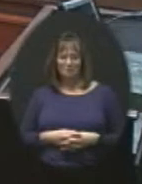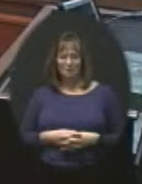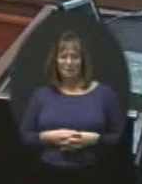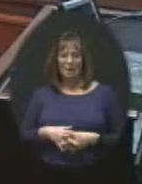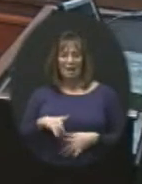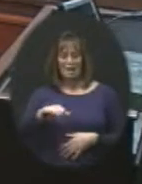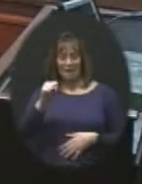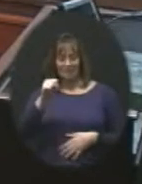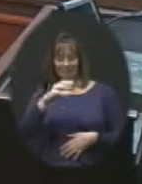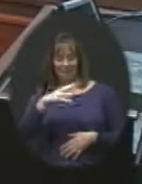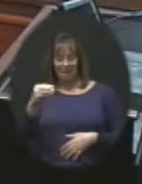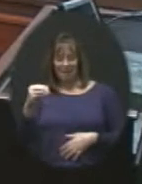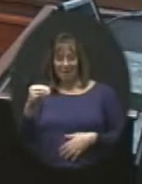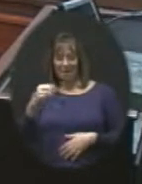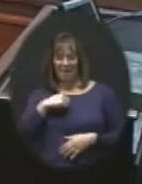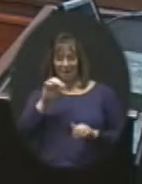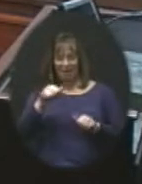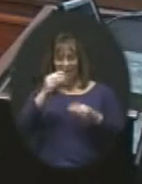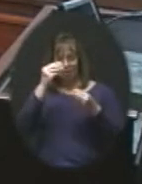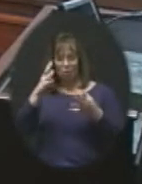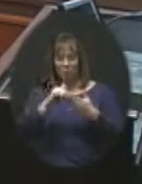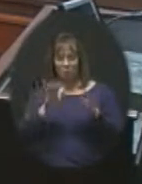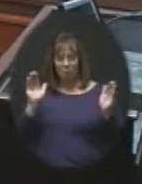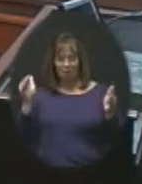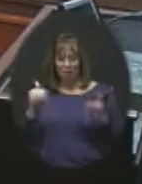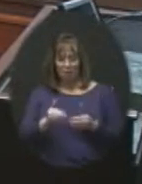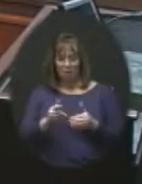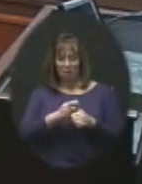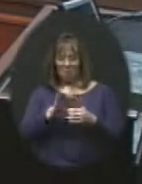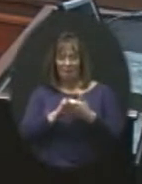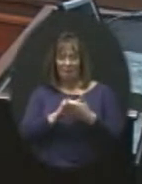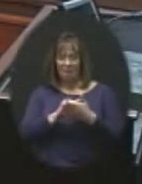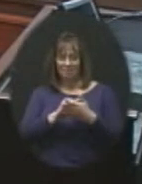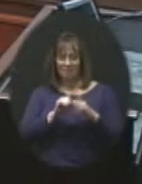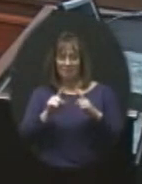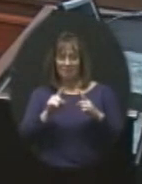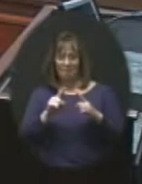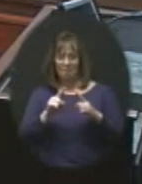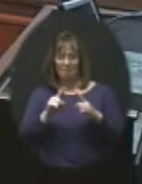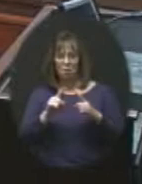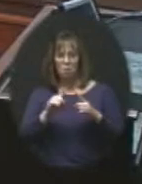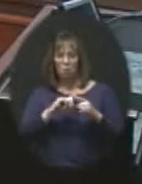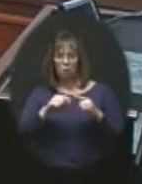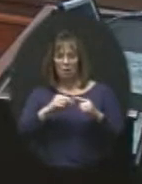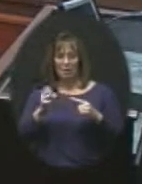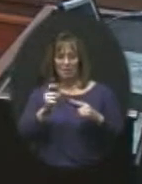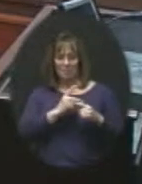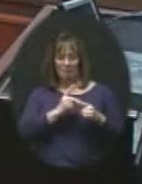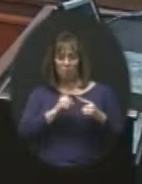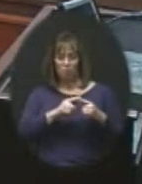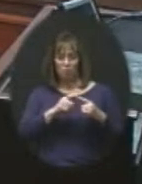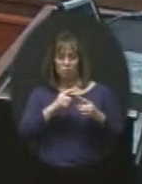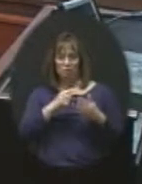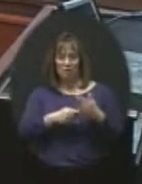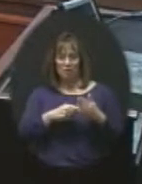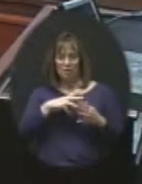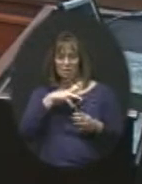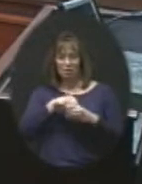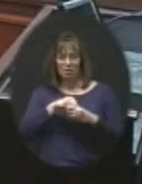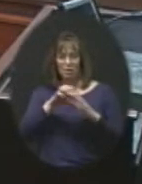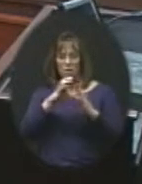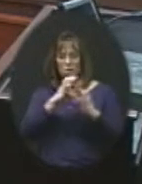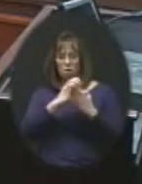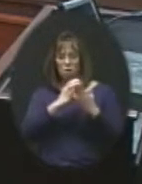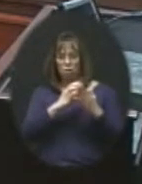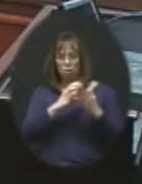Yes, and I can tell you that we didn't narrow it down from that standpoint, but basically what it did come back to is what is in the constitution